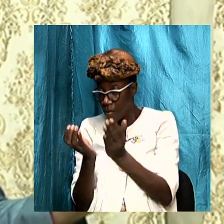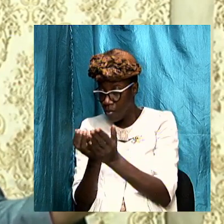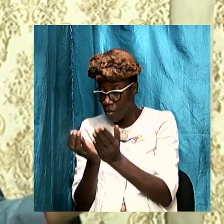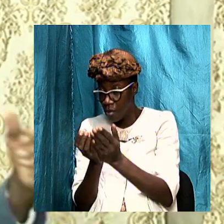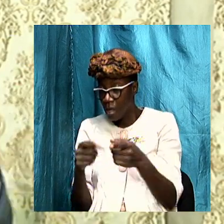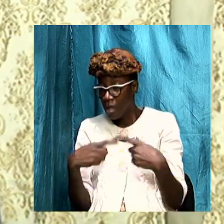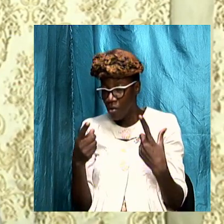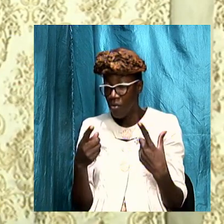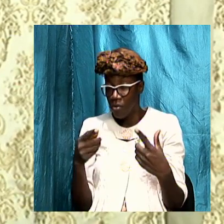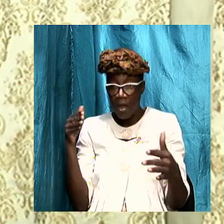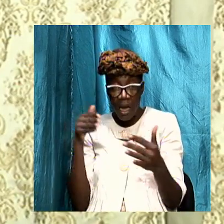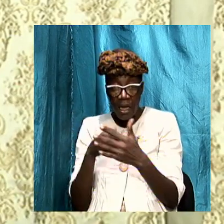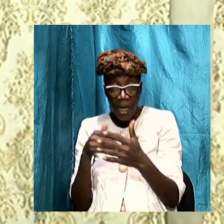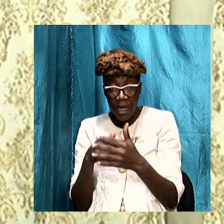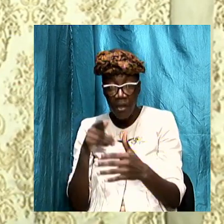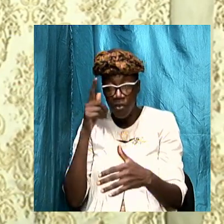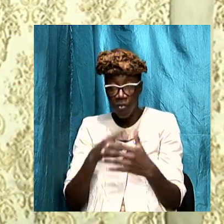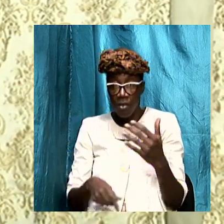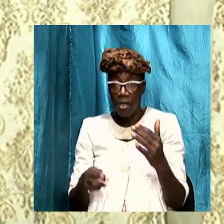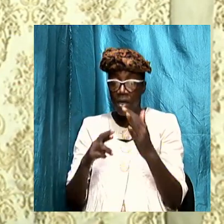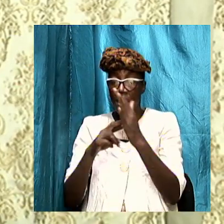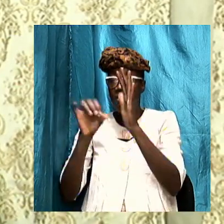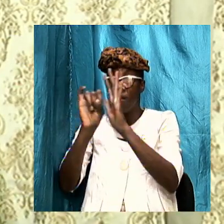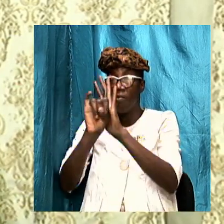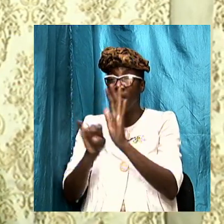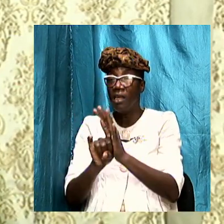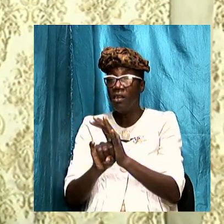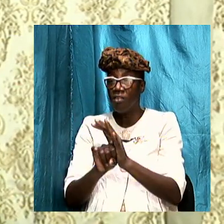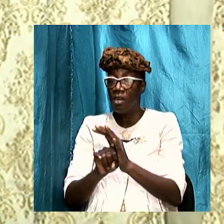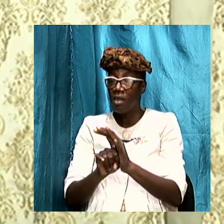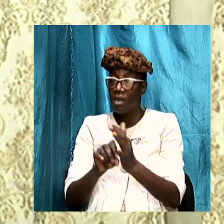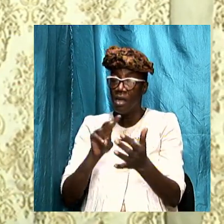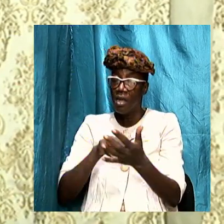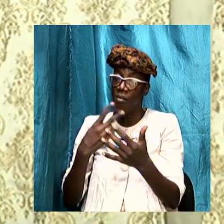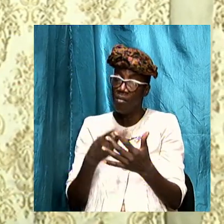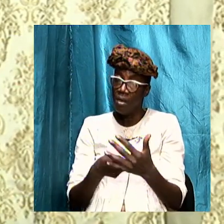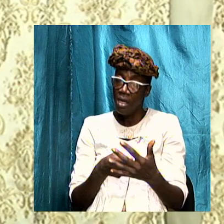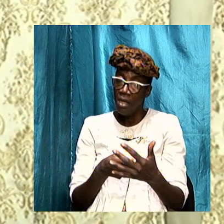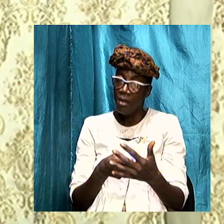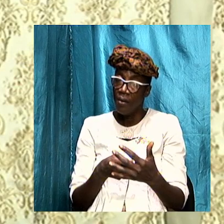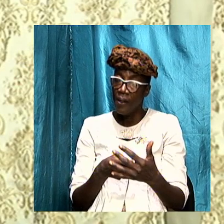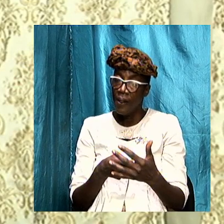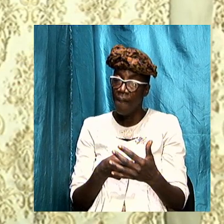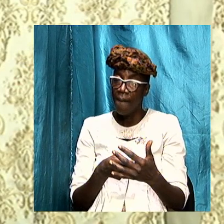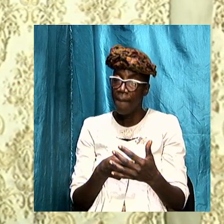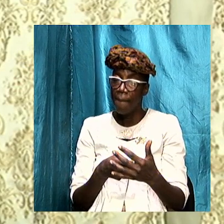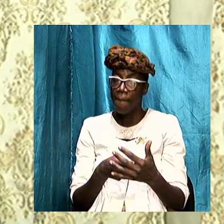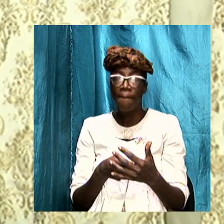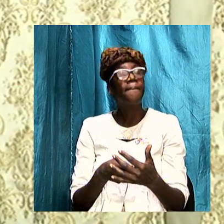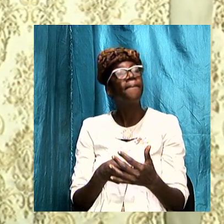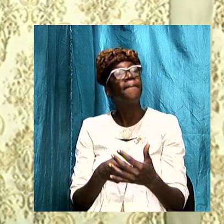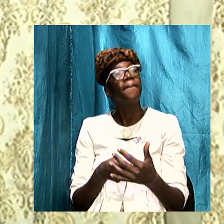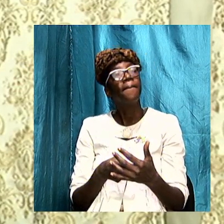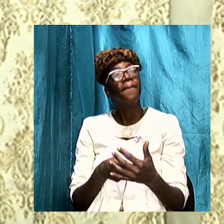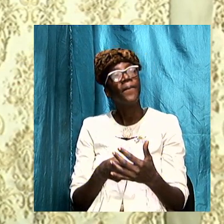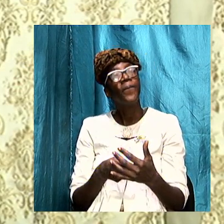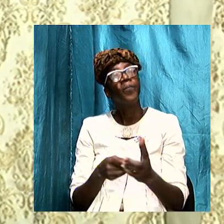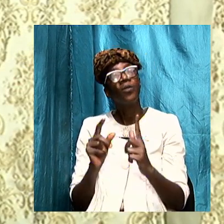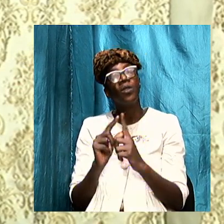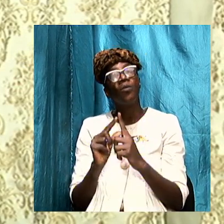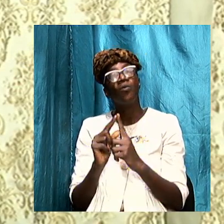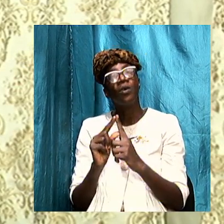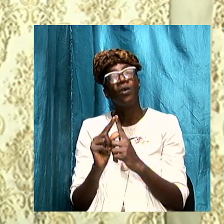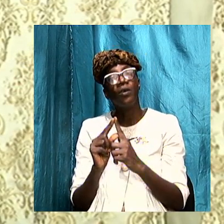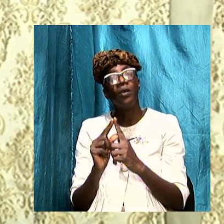against what revelation itself actually means the word